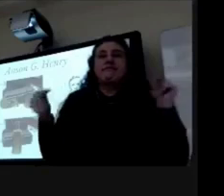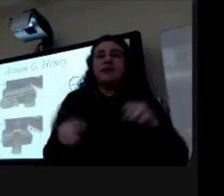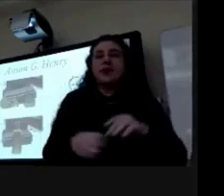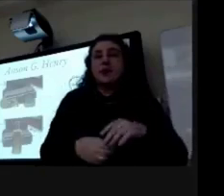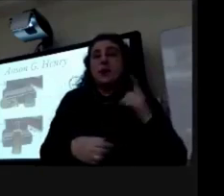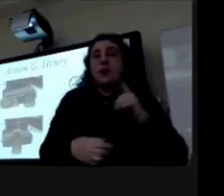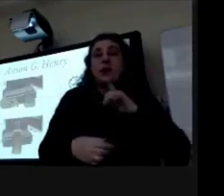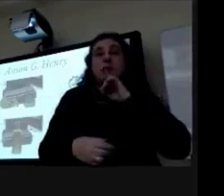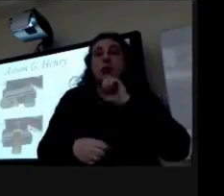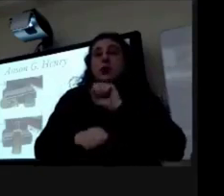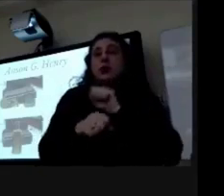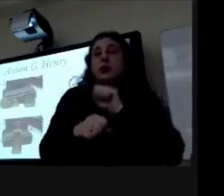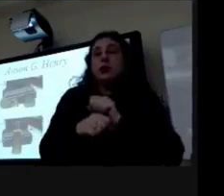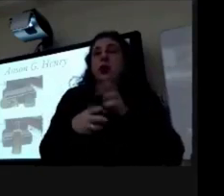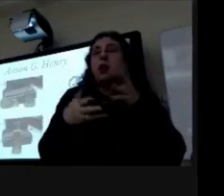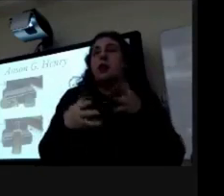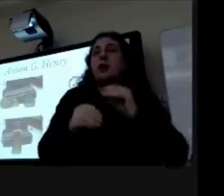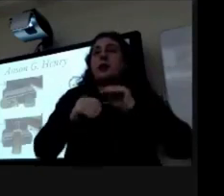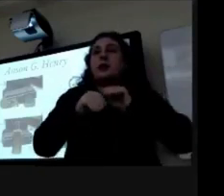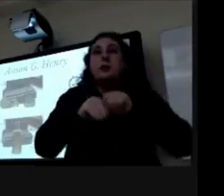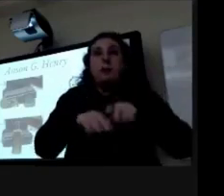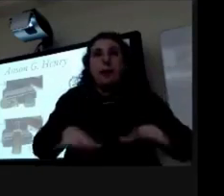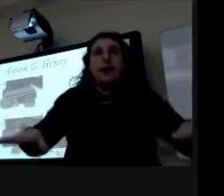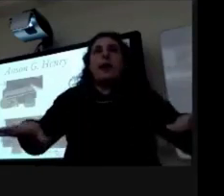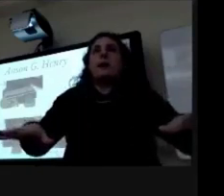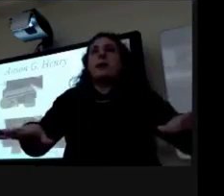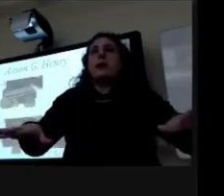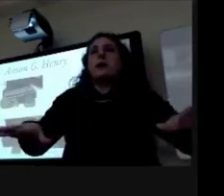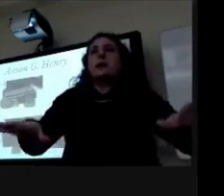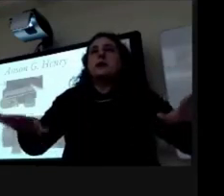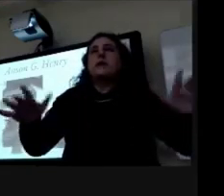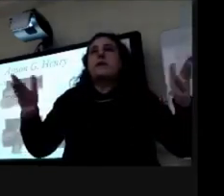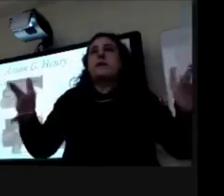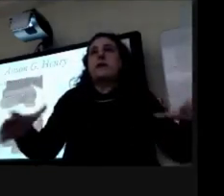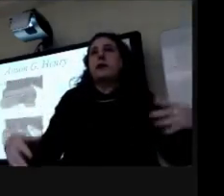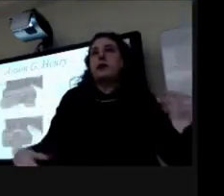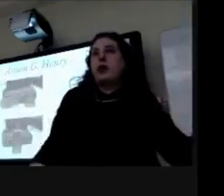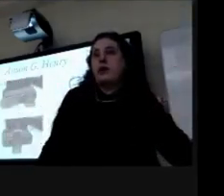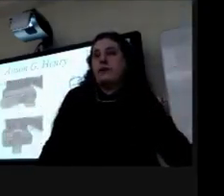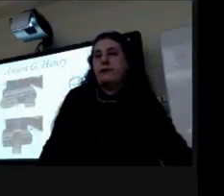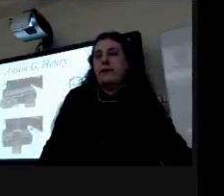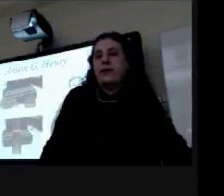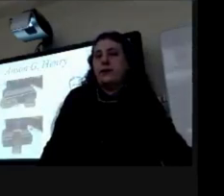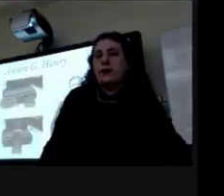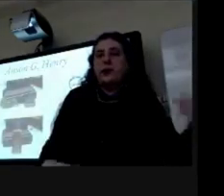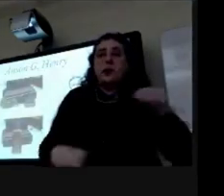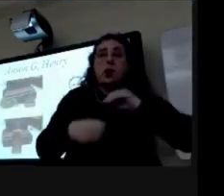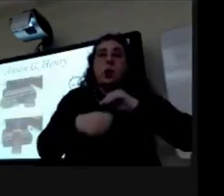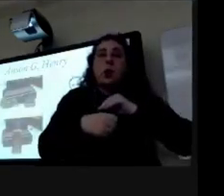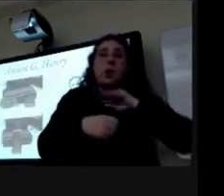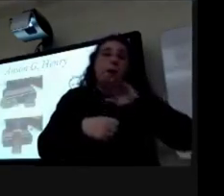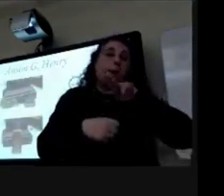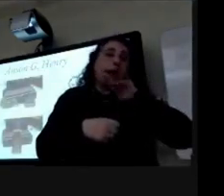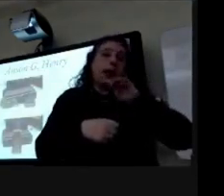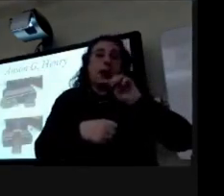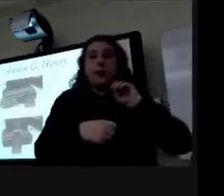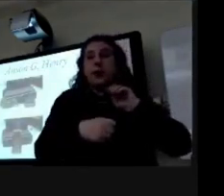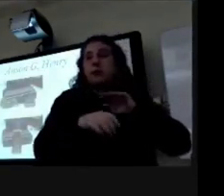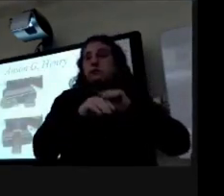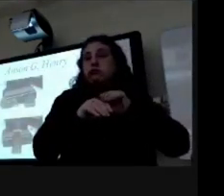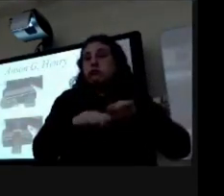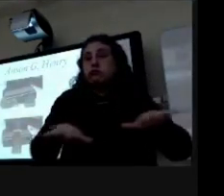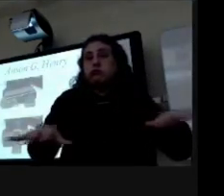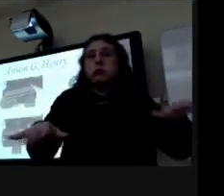really worked was just letting the pandemic run its course and leave the area but after the pandemic he went back to treating patients